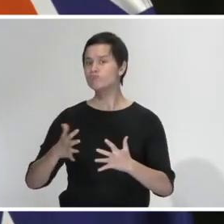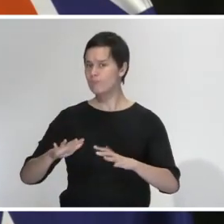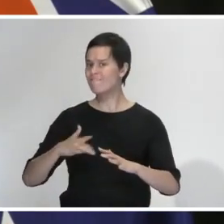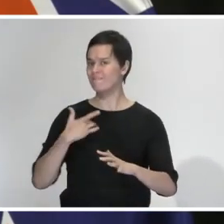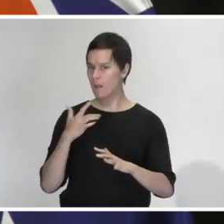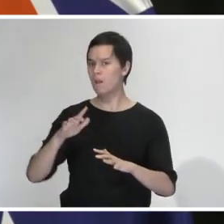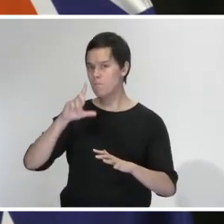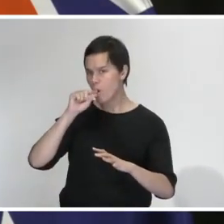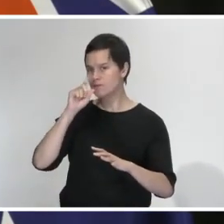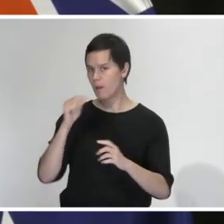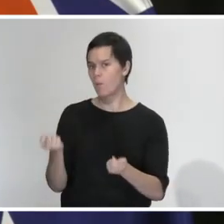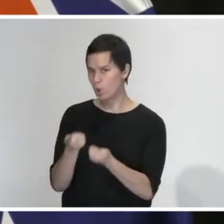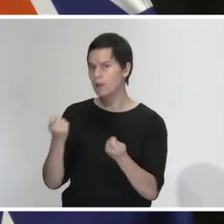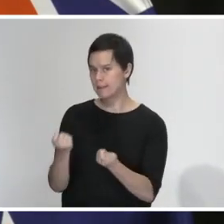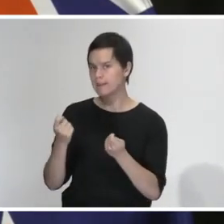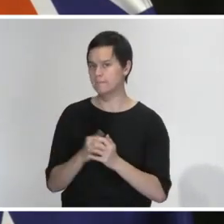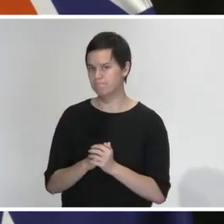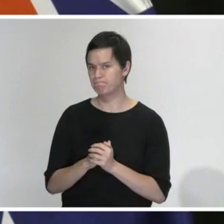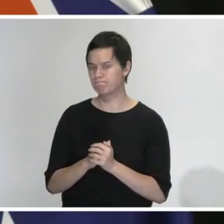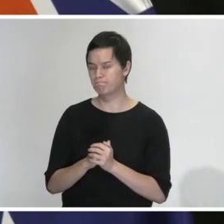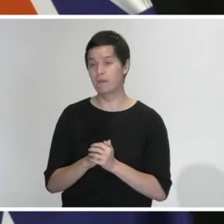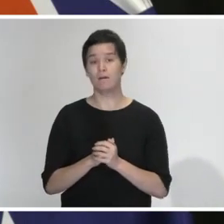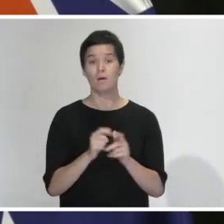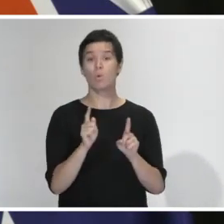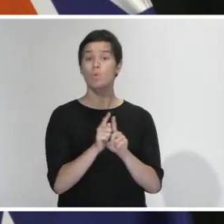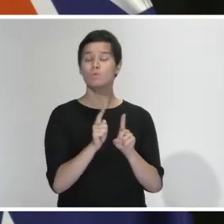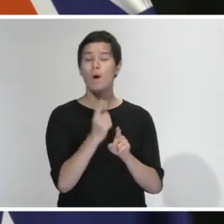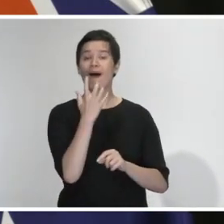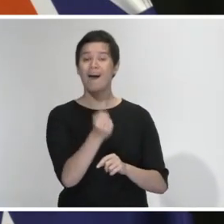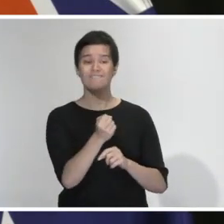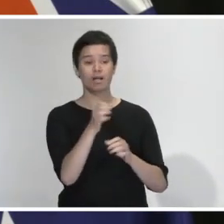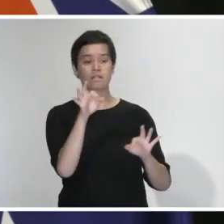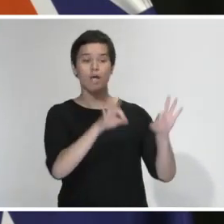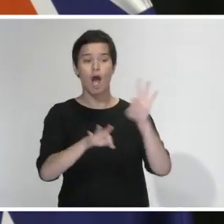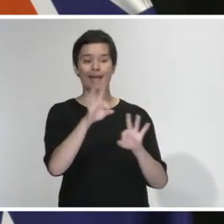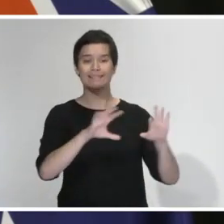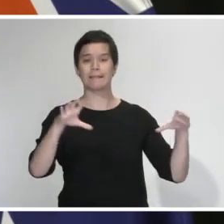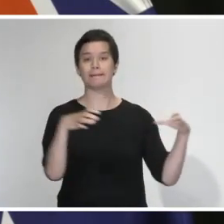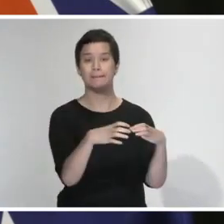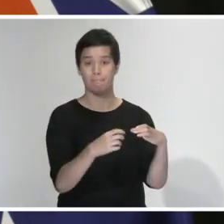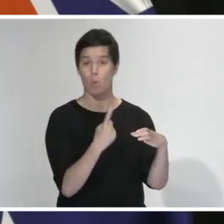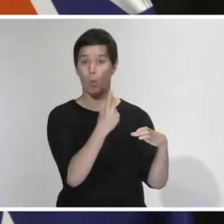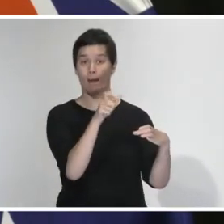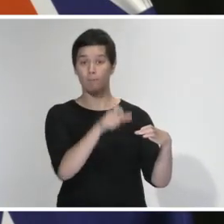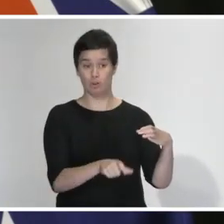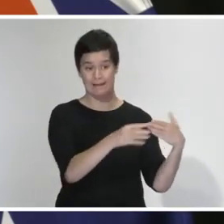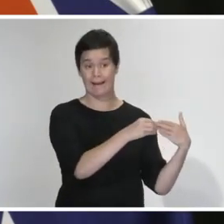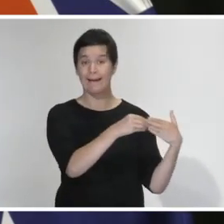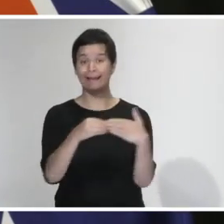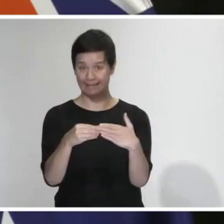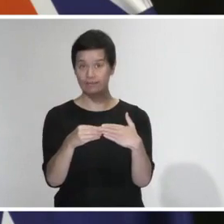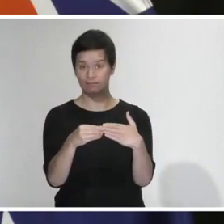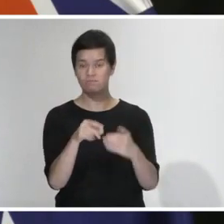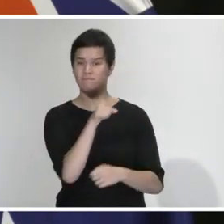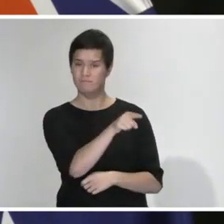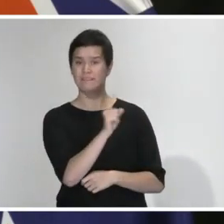John McDermott who leads the team of data scientists that I referenced on Sunday. He said over the next day or so we could begin to continue